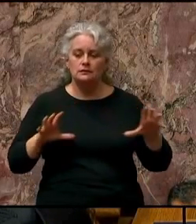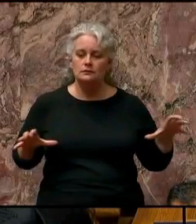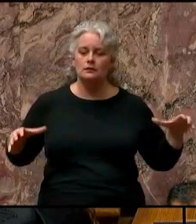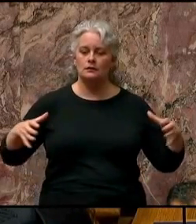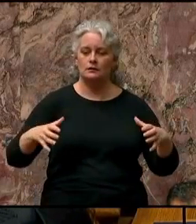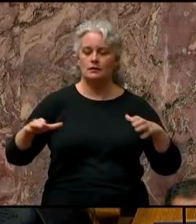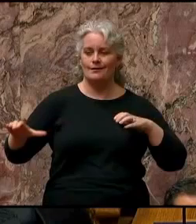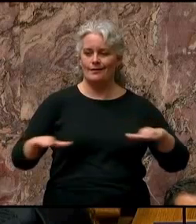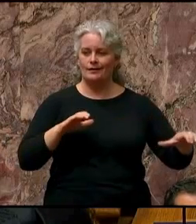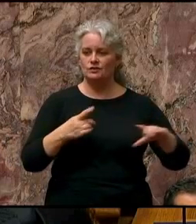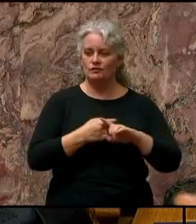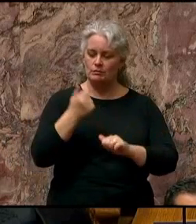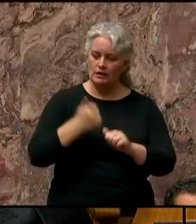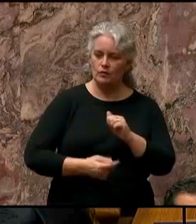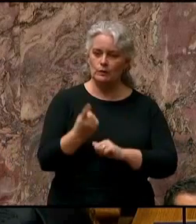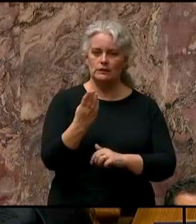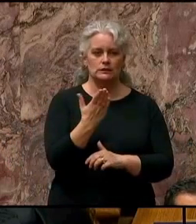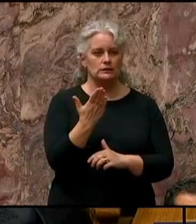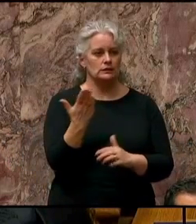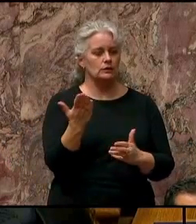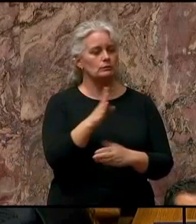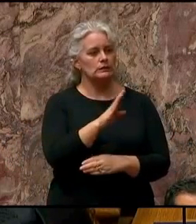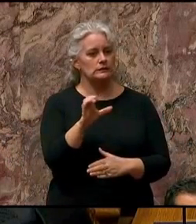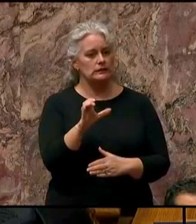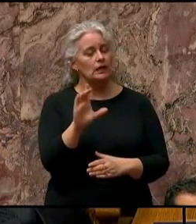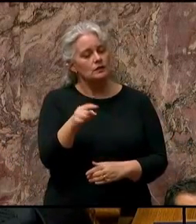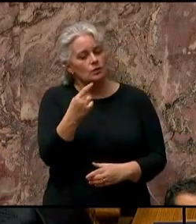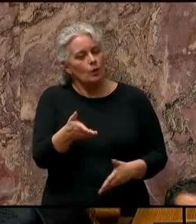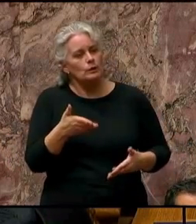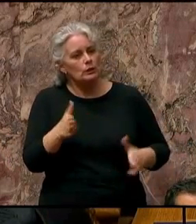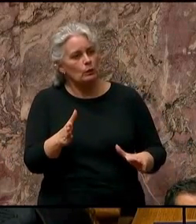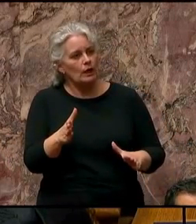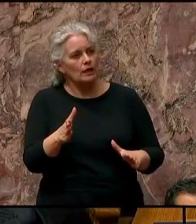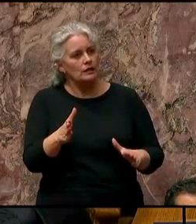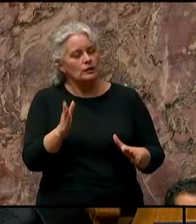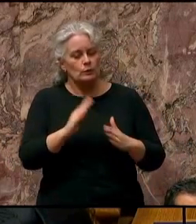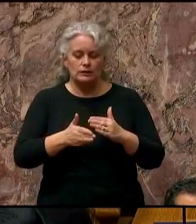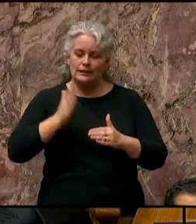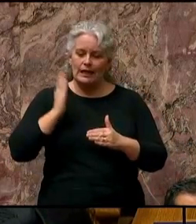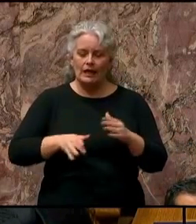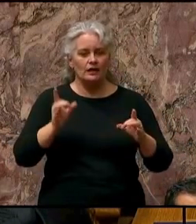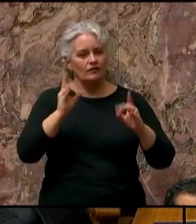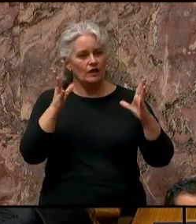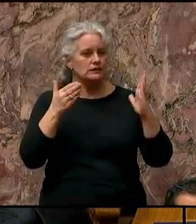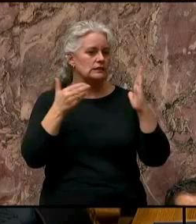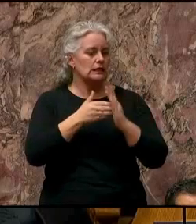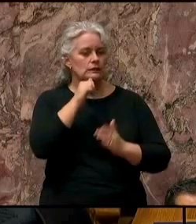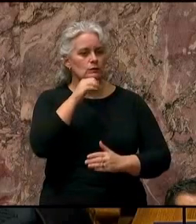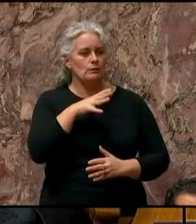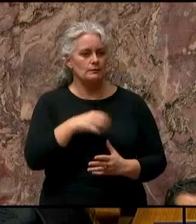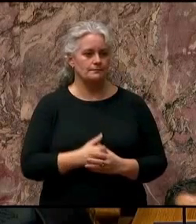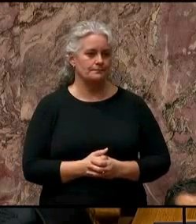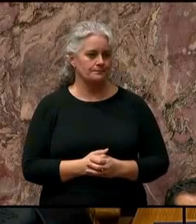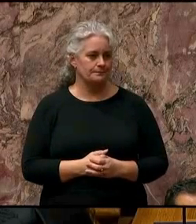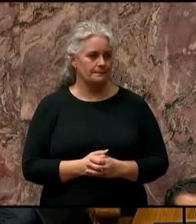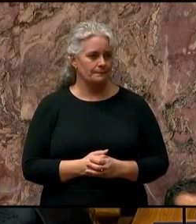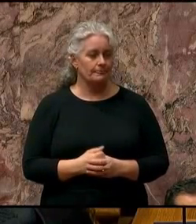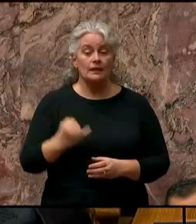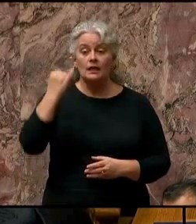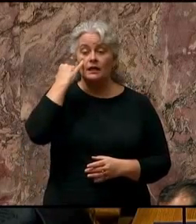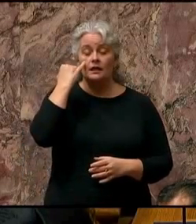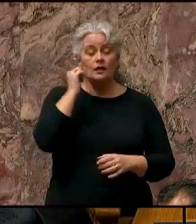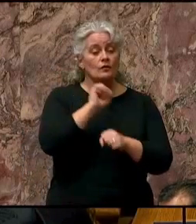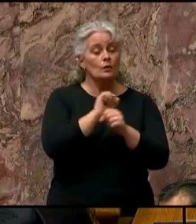everyone in British Columbia. That's the only way we can put an end to violence against women. If we work